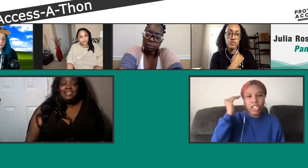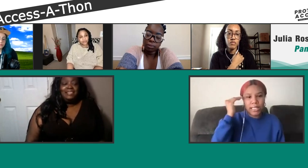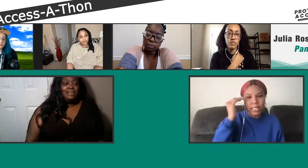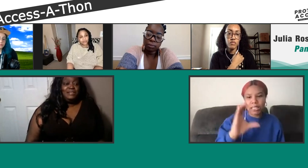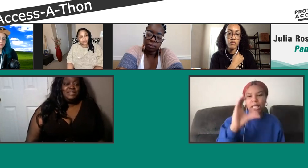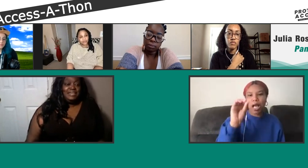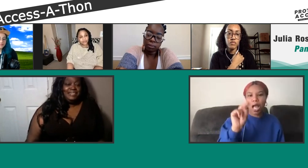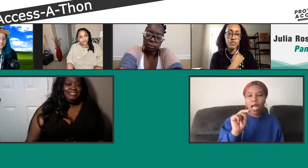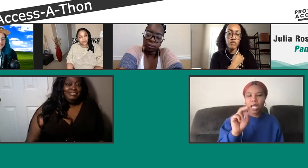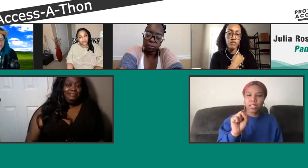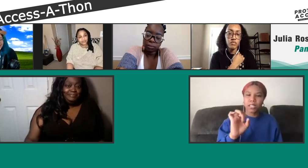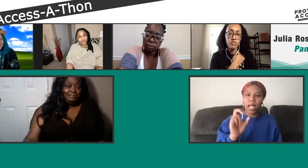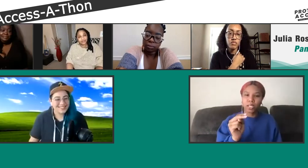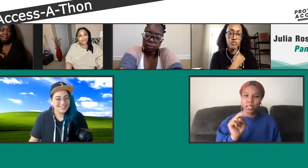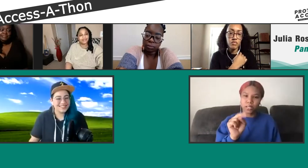I think I'm done speaking.